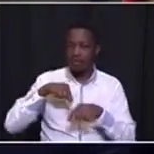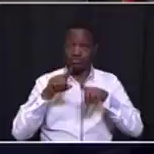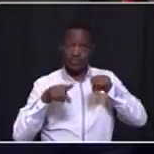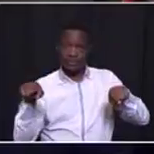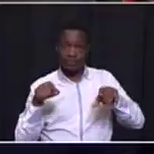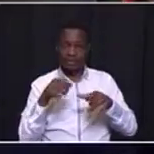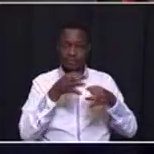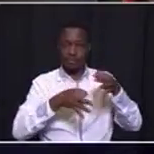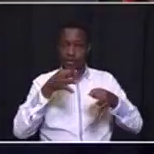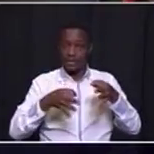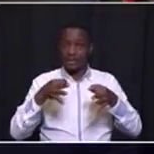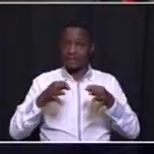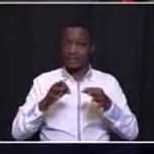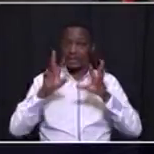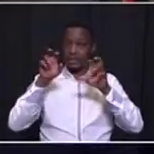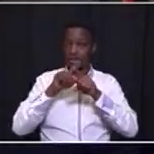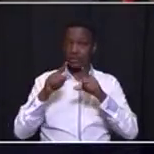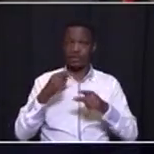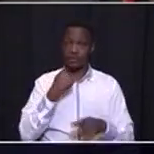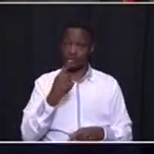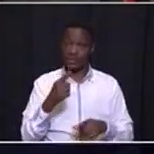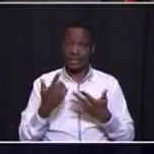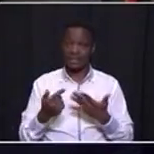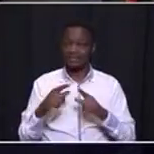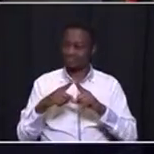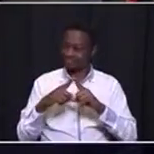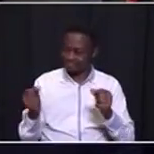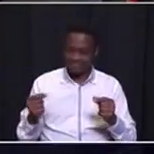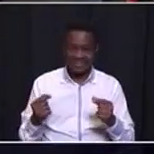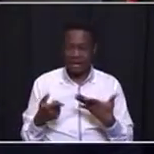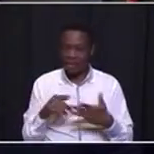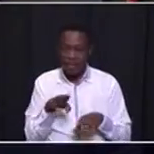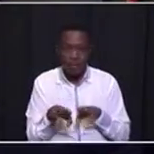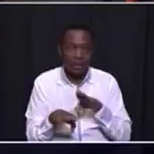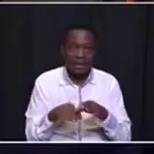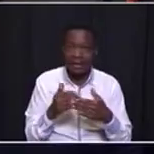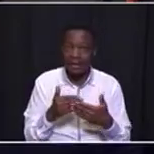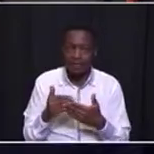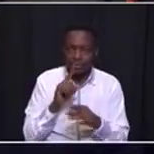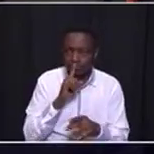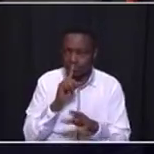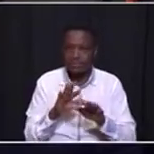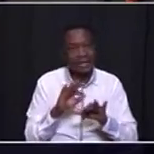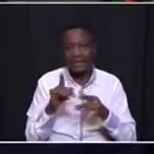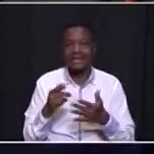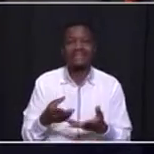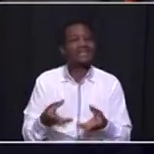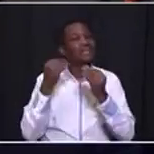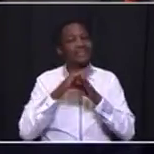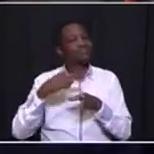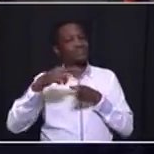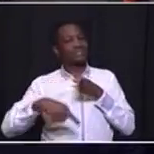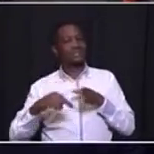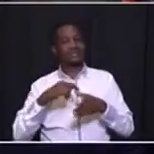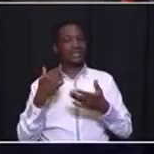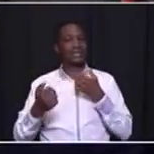say that that era has ended now treating carefully does not bring results in the performance of local